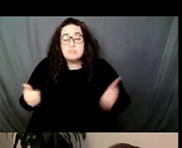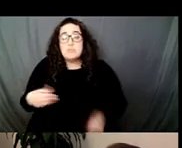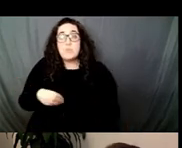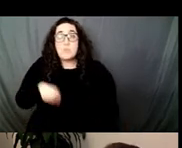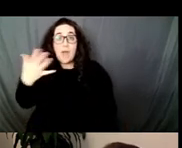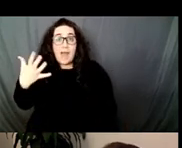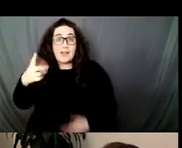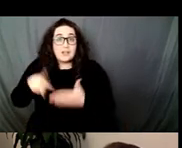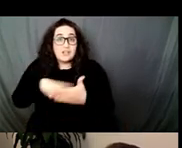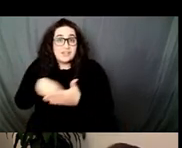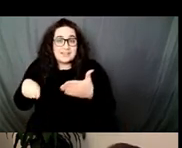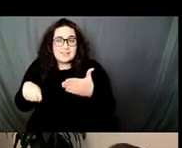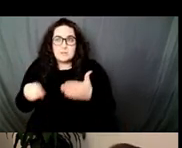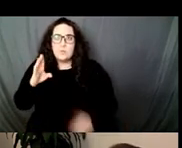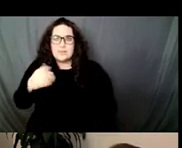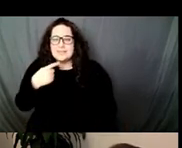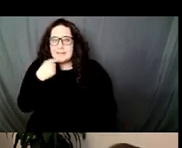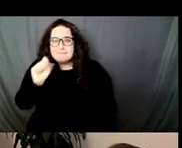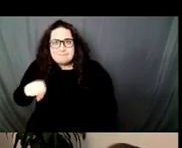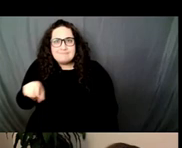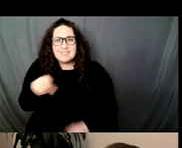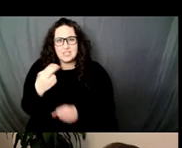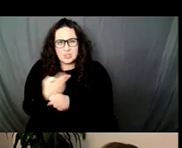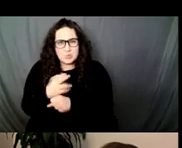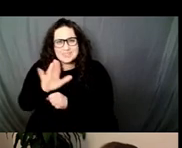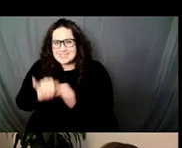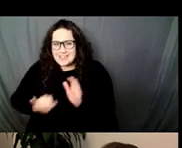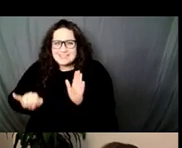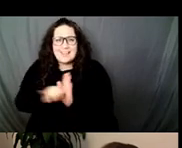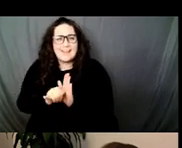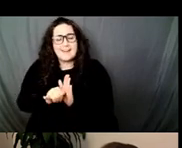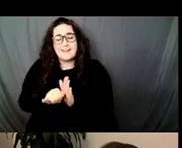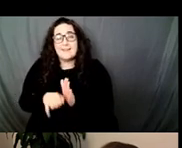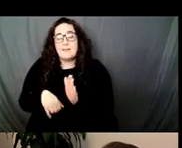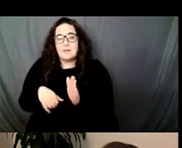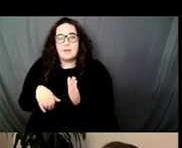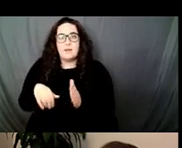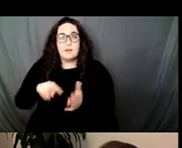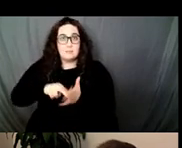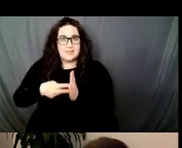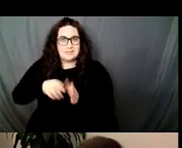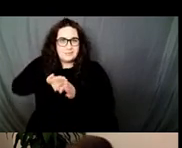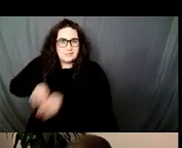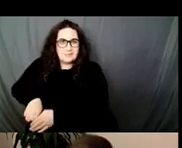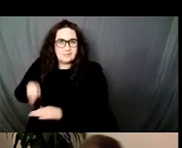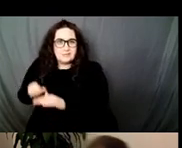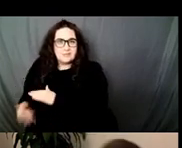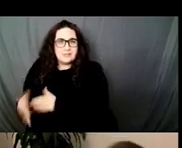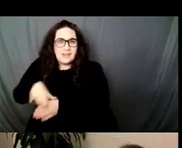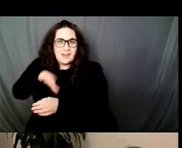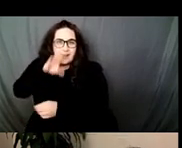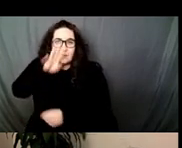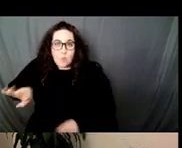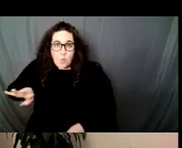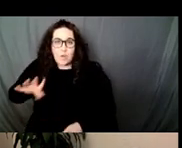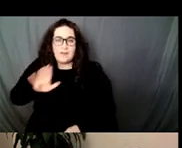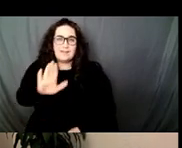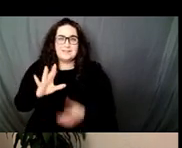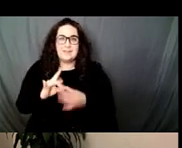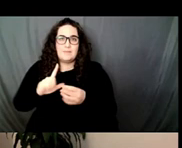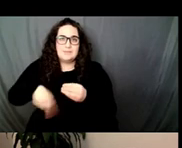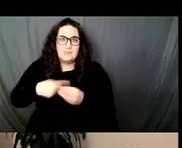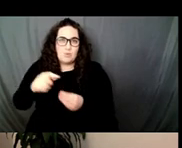FGT's critique of identity protocols in order to ignore and refuse all the many things he had to say about race and ethnicity,